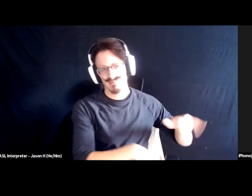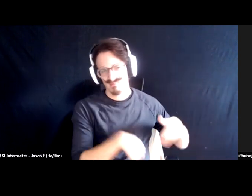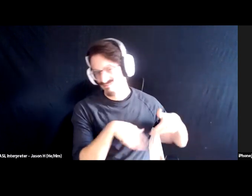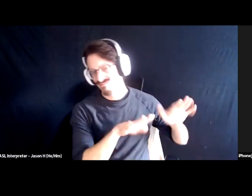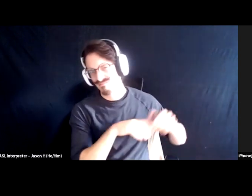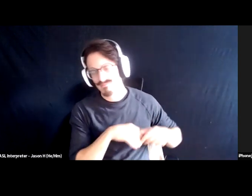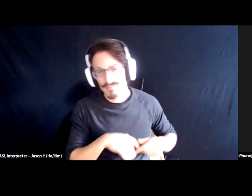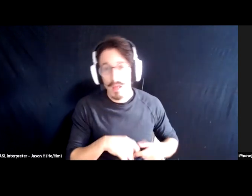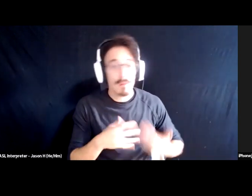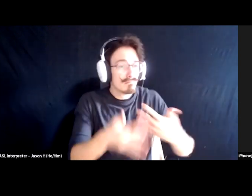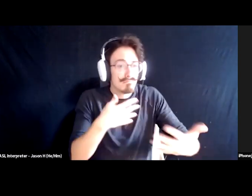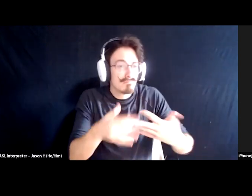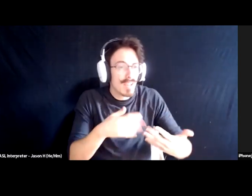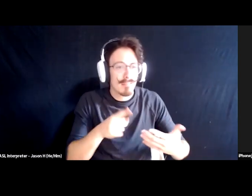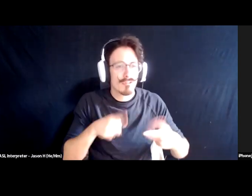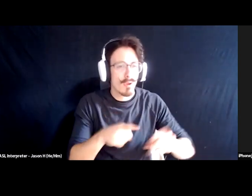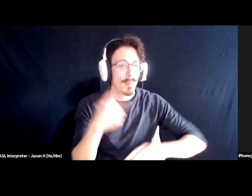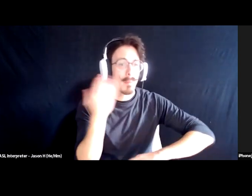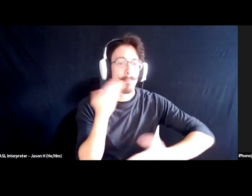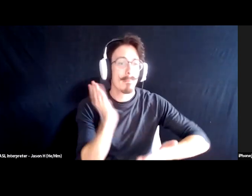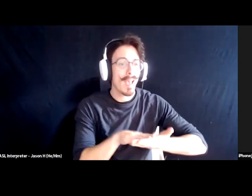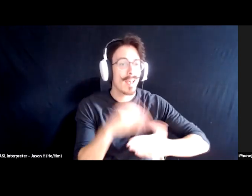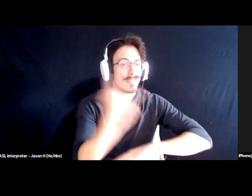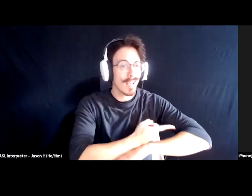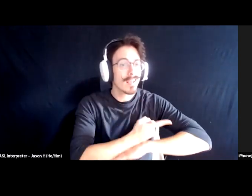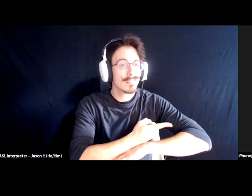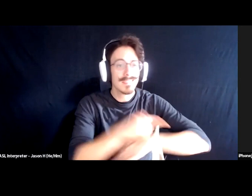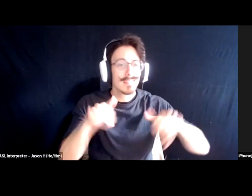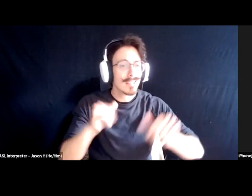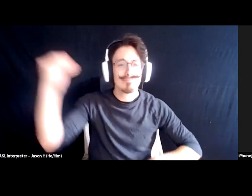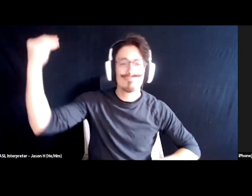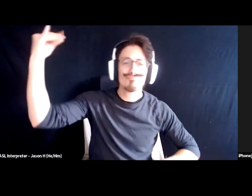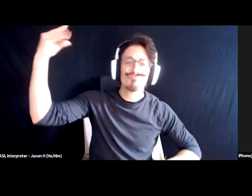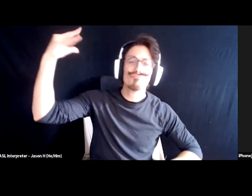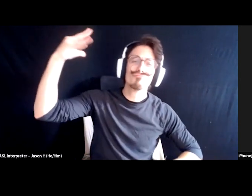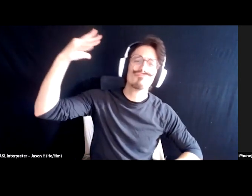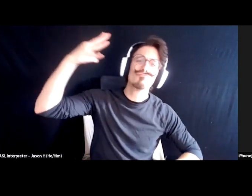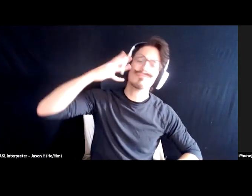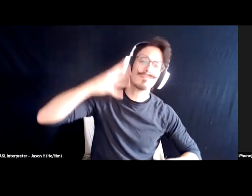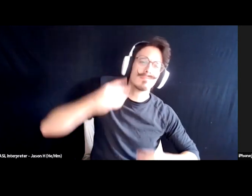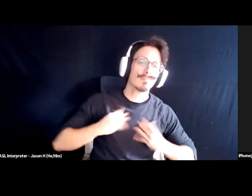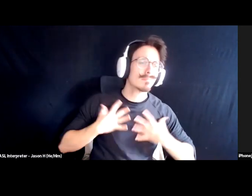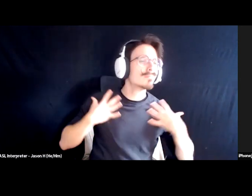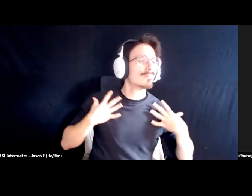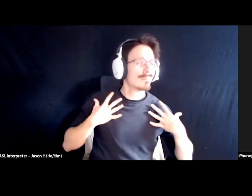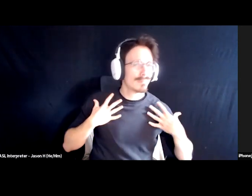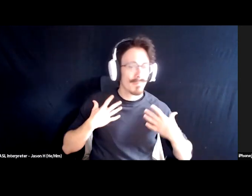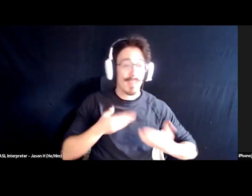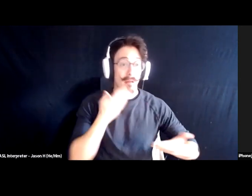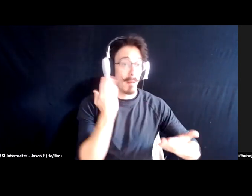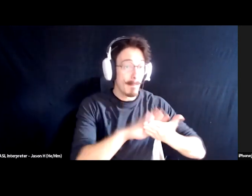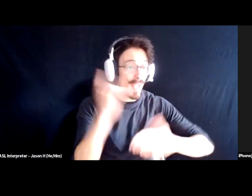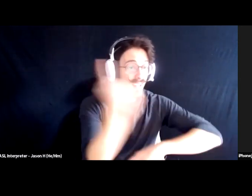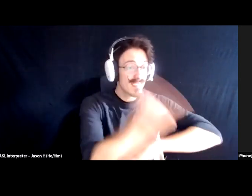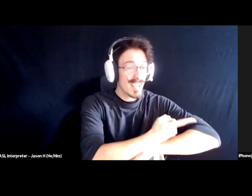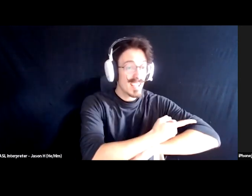Yeah, but even in the bad times the sun's gonna shine on me. I'm gonna make the bad days better